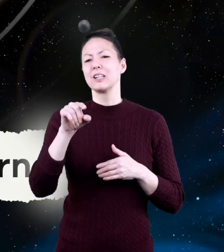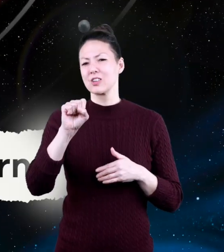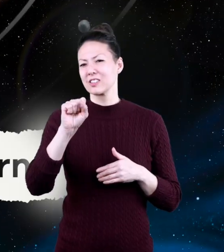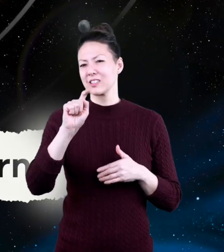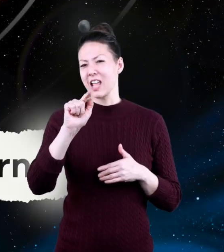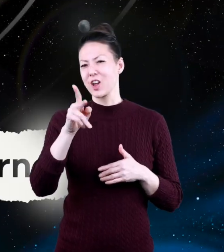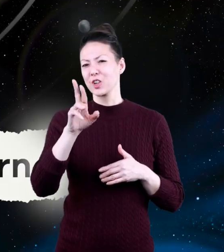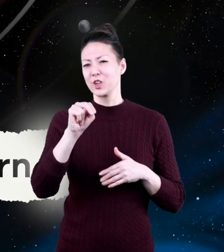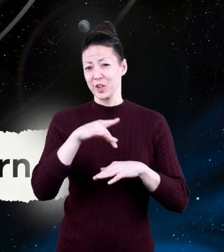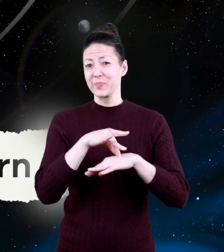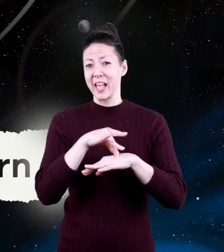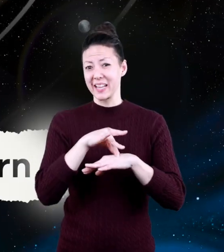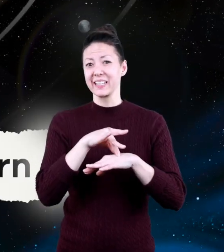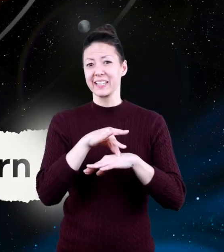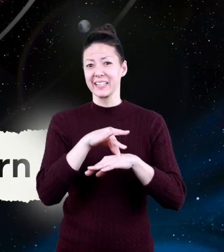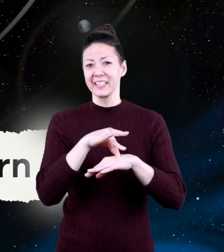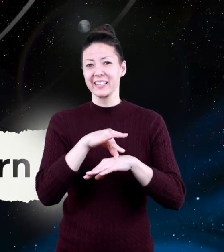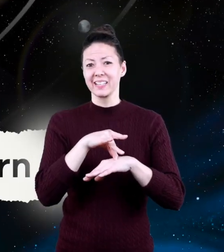Let's move on to Saturn.